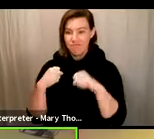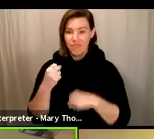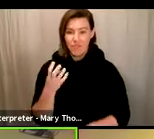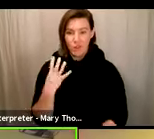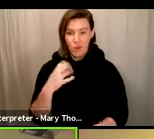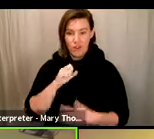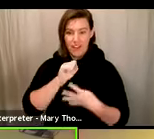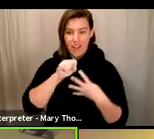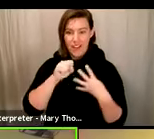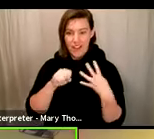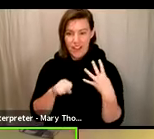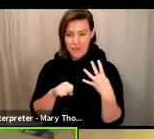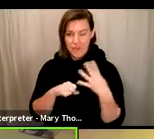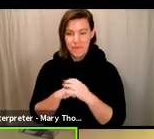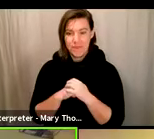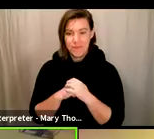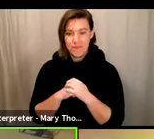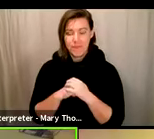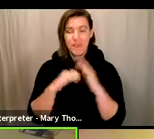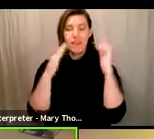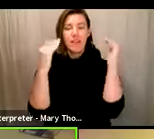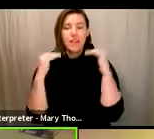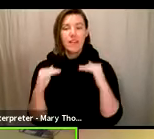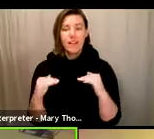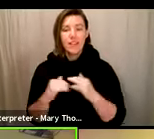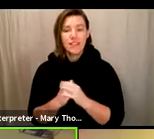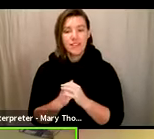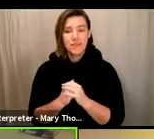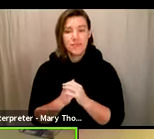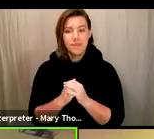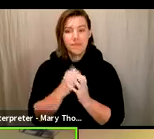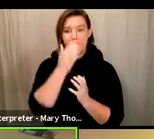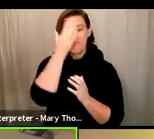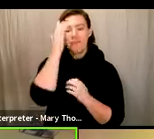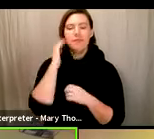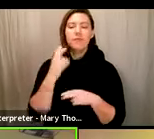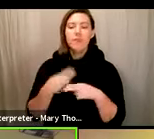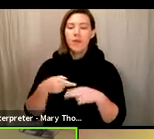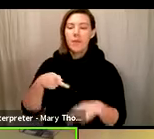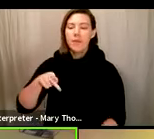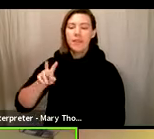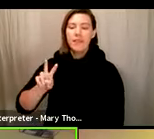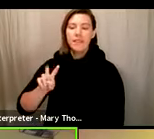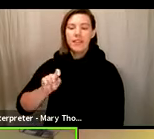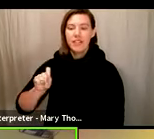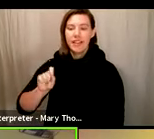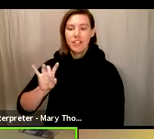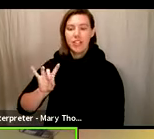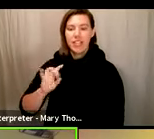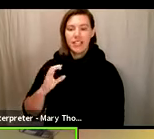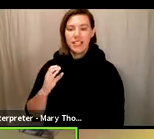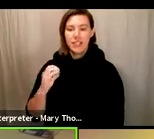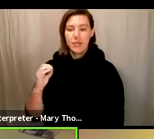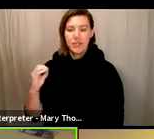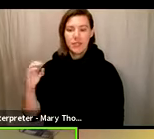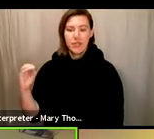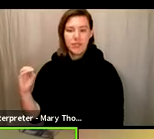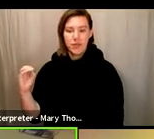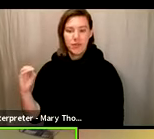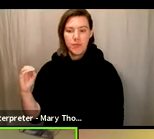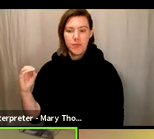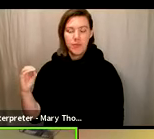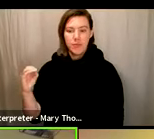Next item on the list is PV-8000 and it's